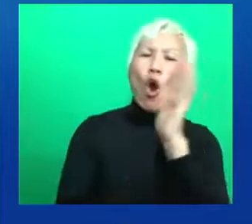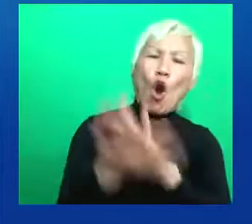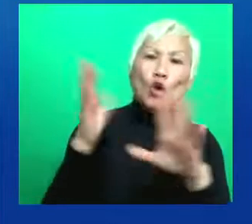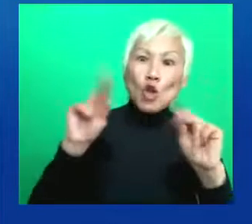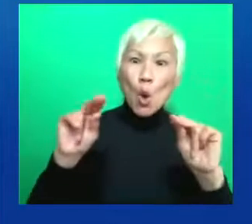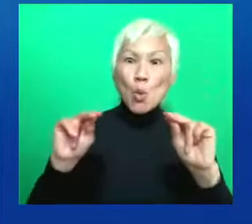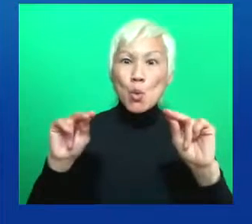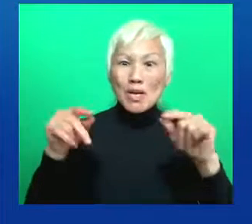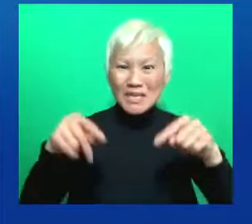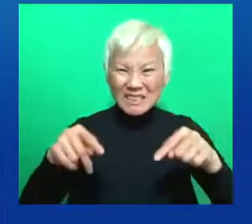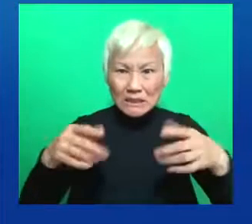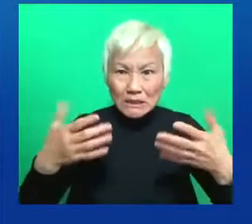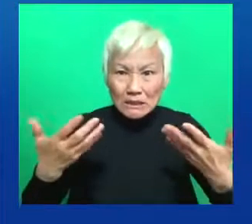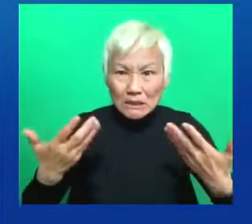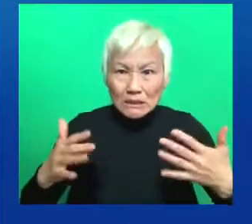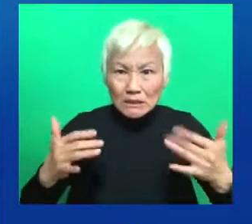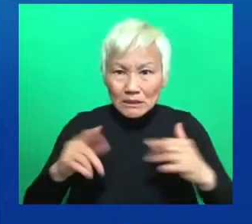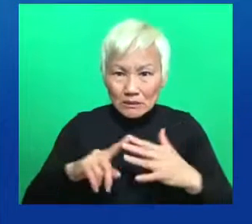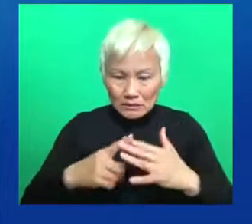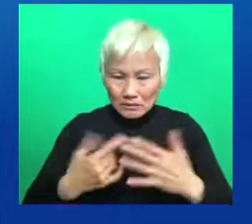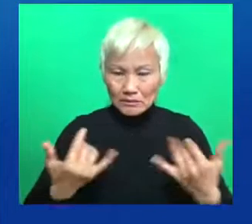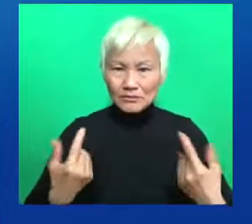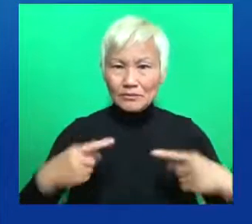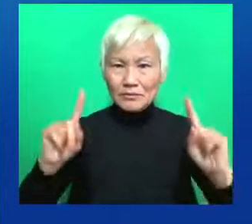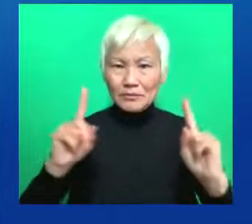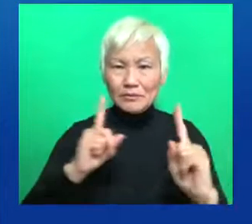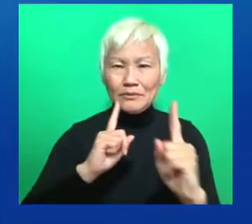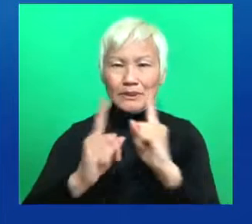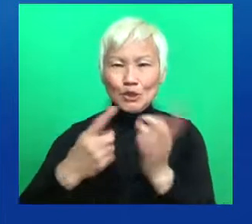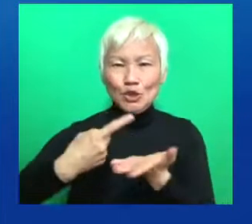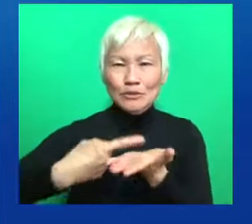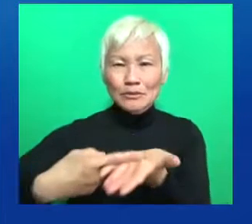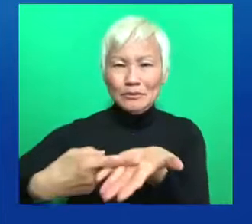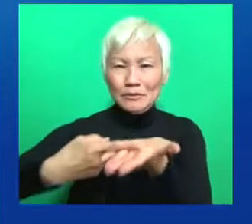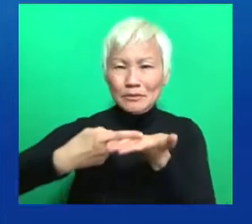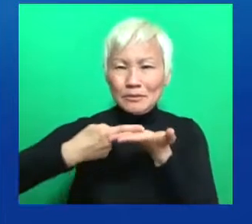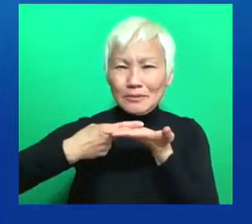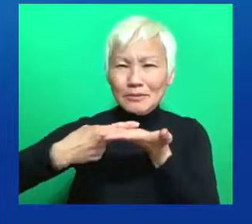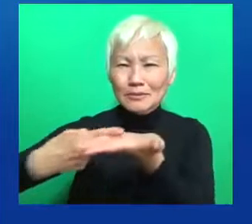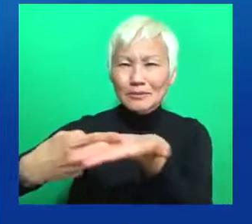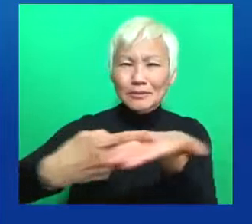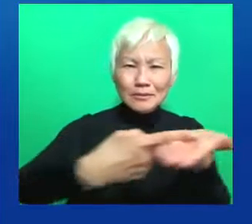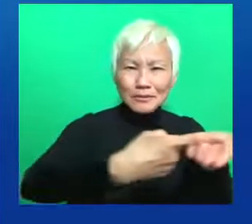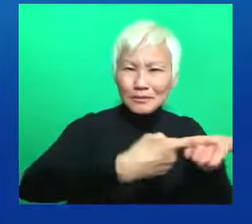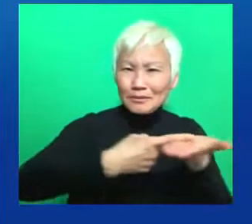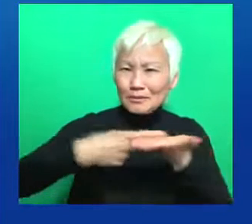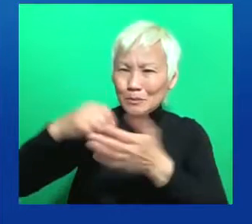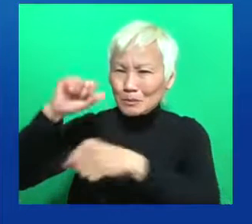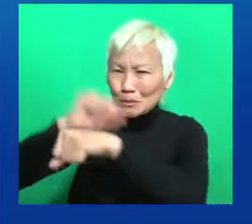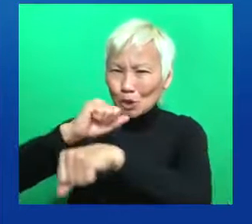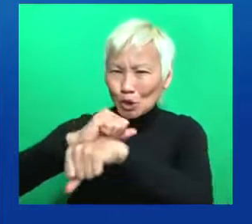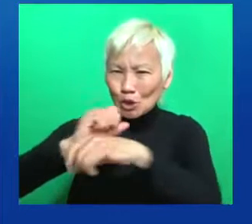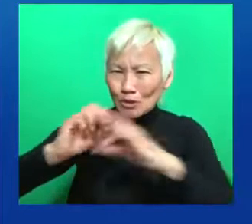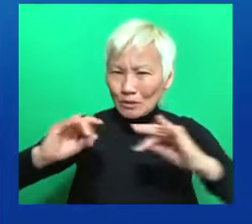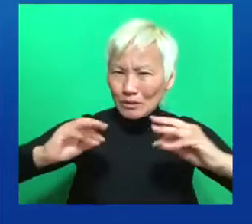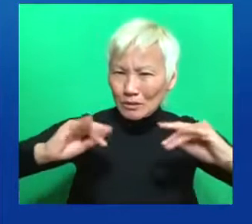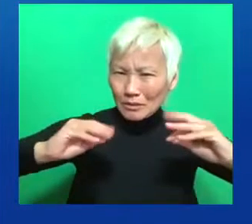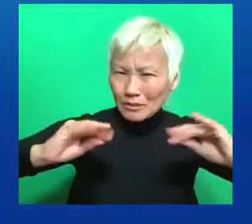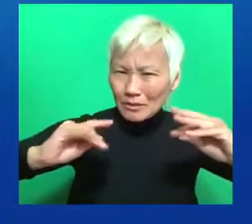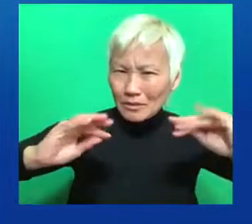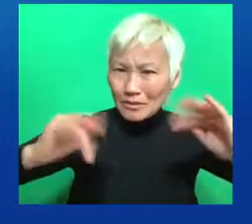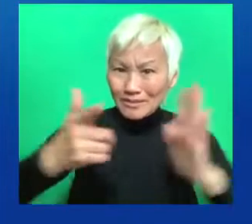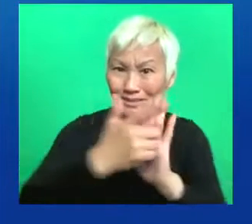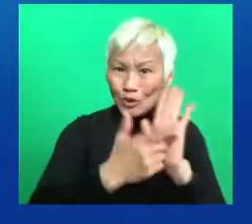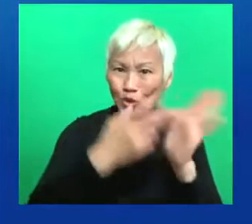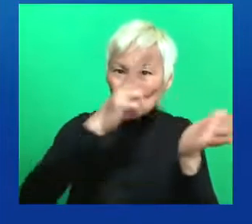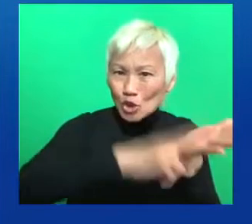work. You asked specifically what legislative efforts would continue to advance this agenda. Just as the administration has taken a whole-of-government